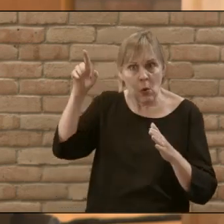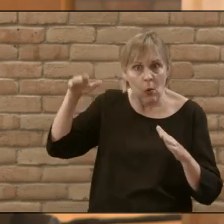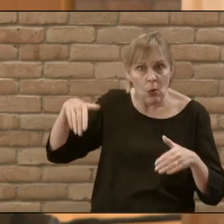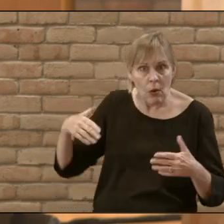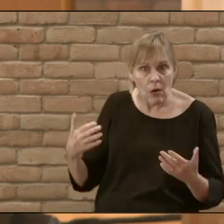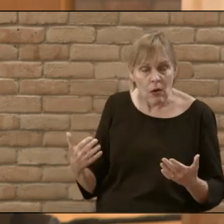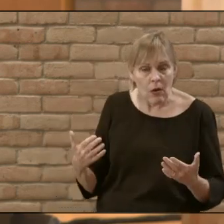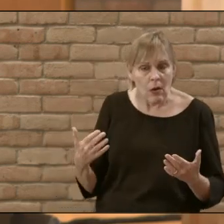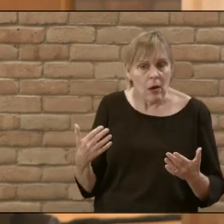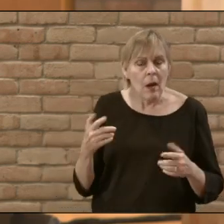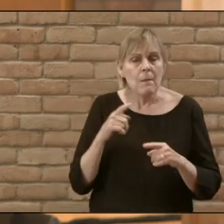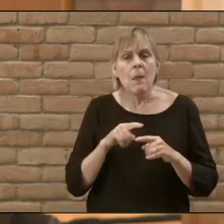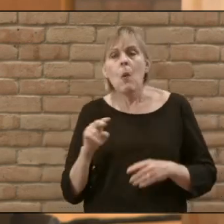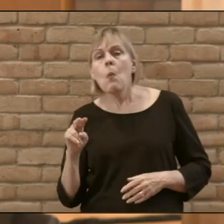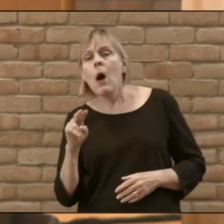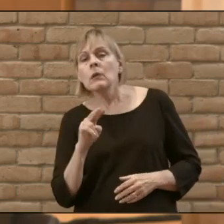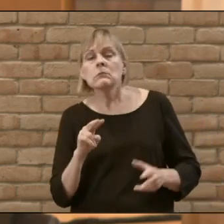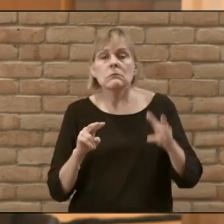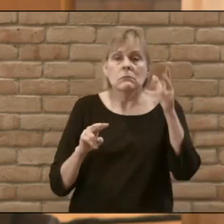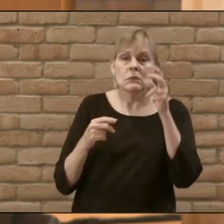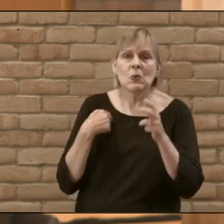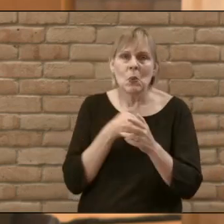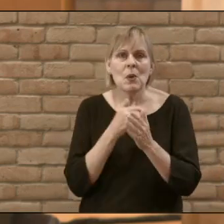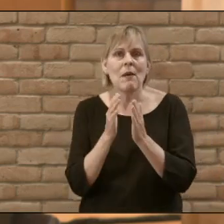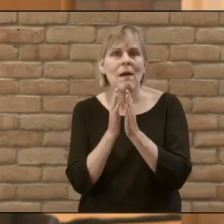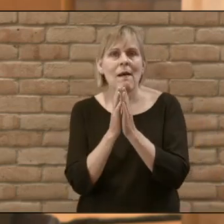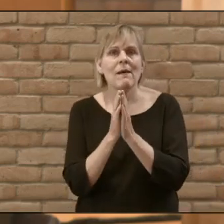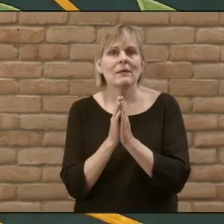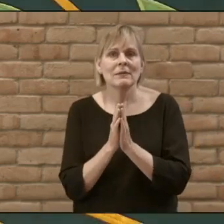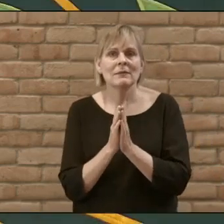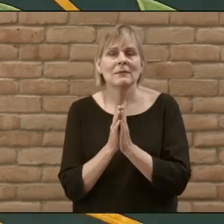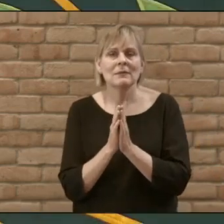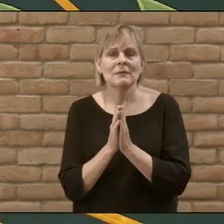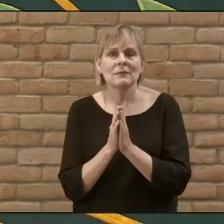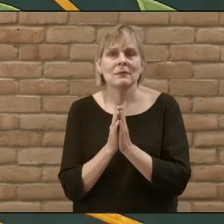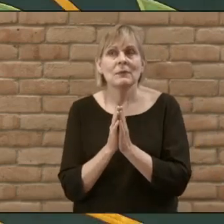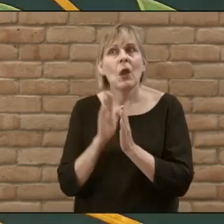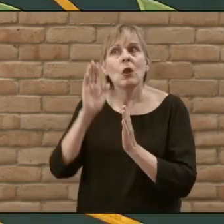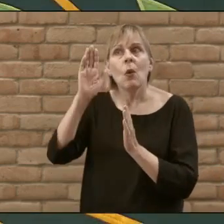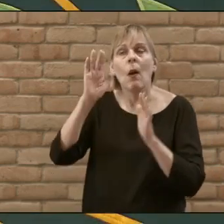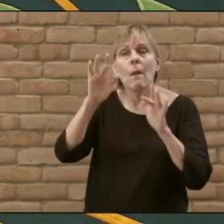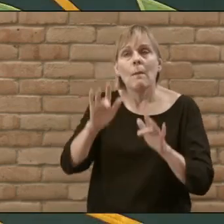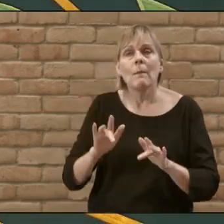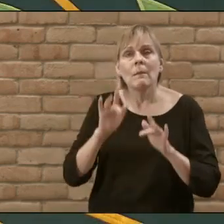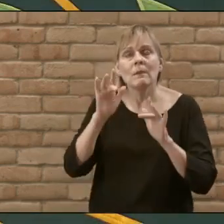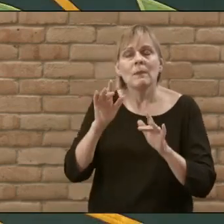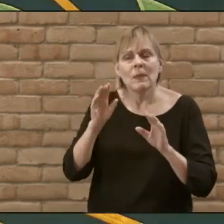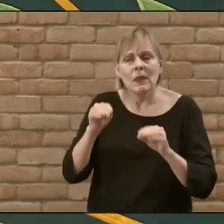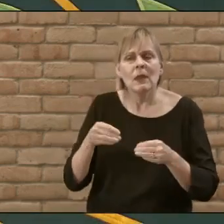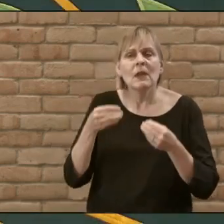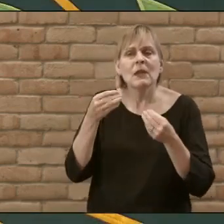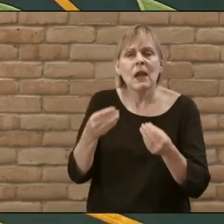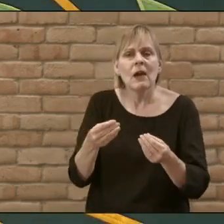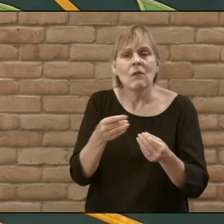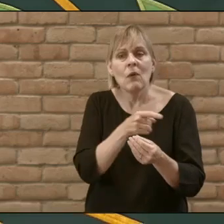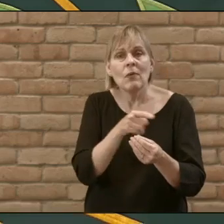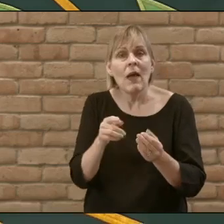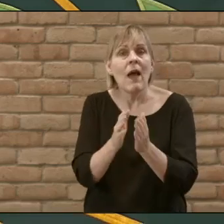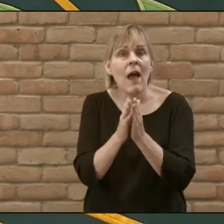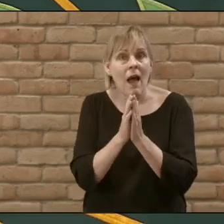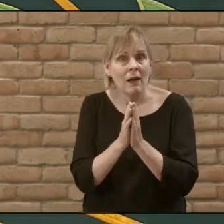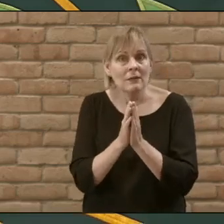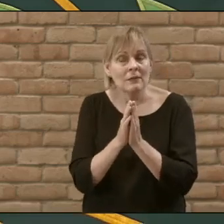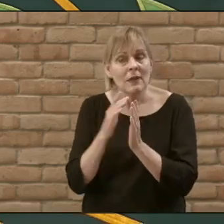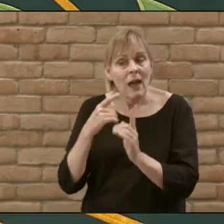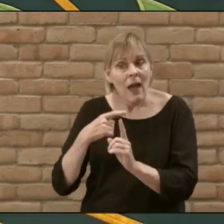who are watching or who are listening we ask that in your mercy you would give what they ask and